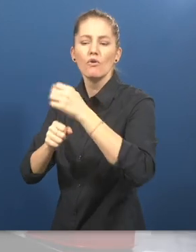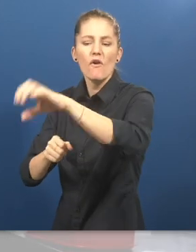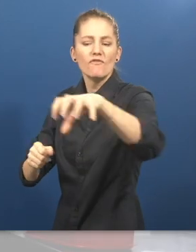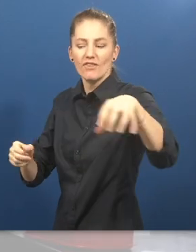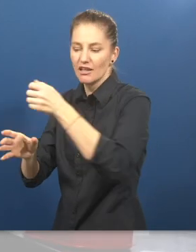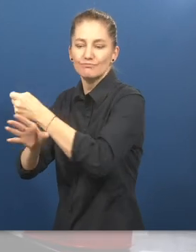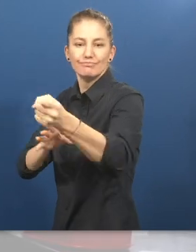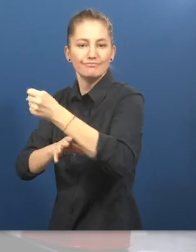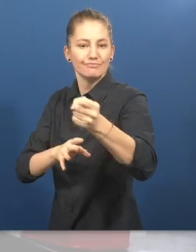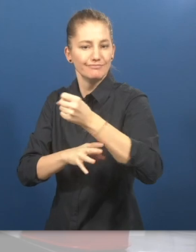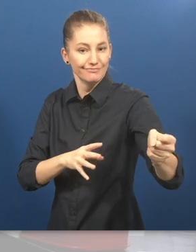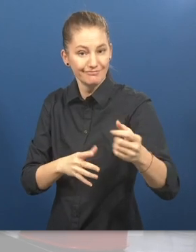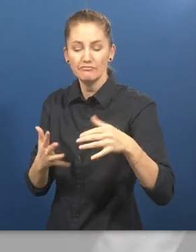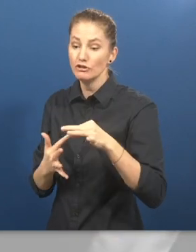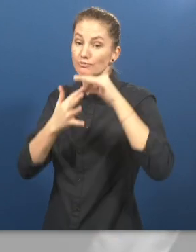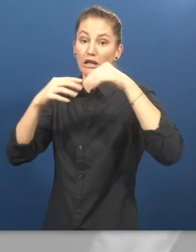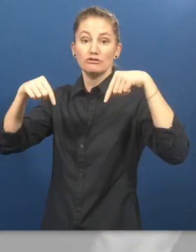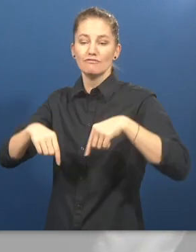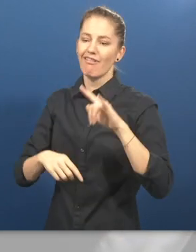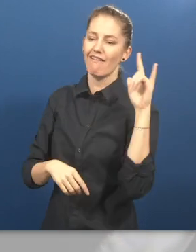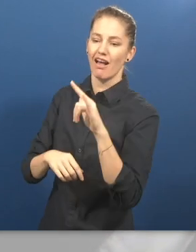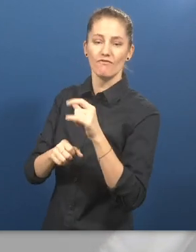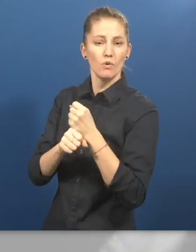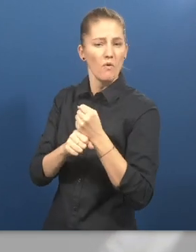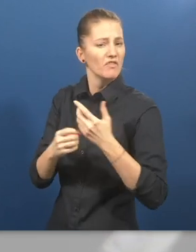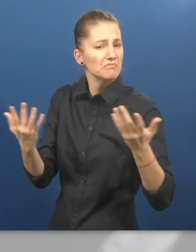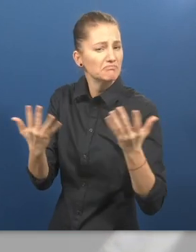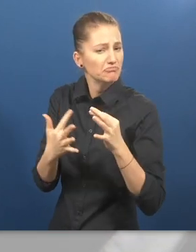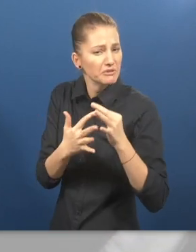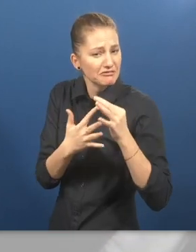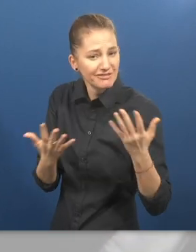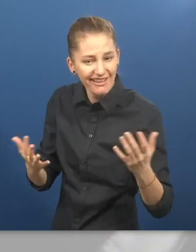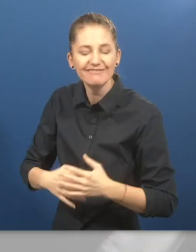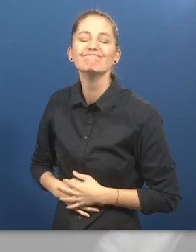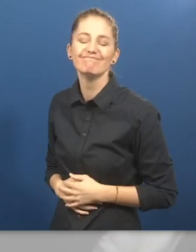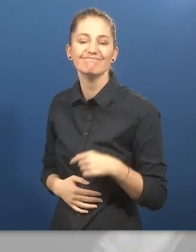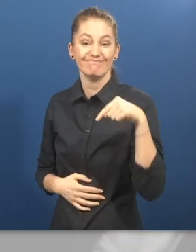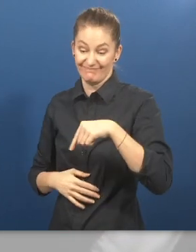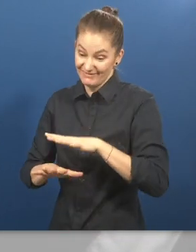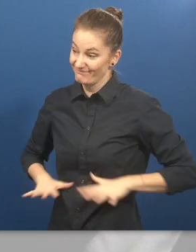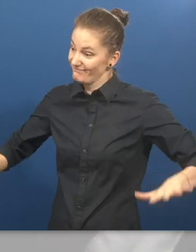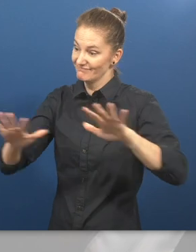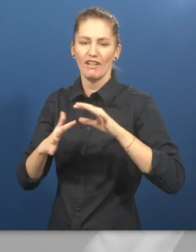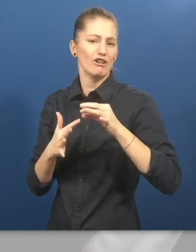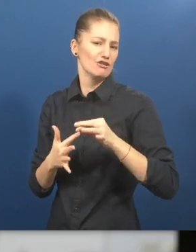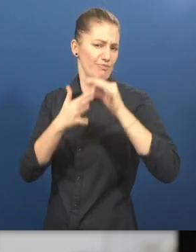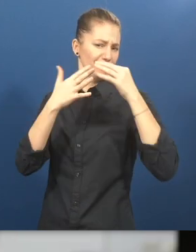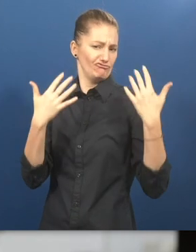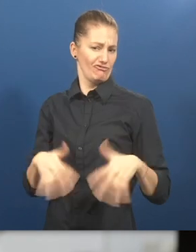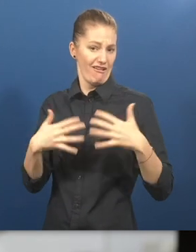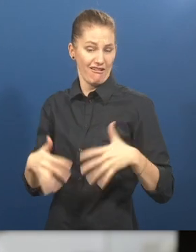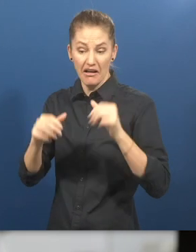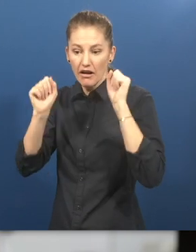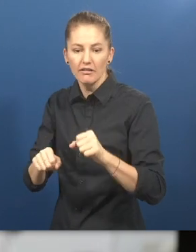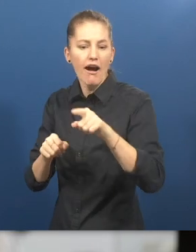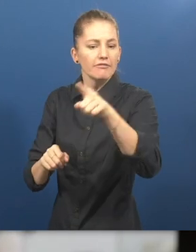What is unique and innovative about I Love Coffee? People working in the kitchen. Gary Hopkins. We've